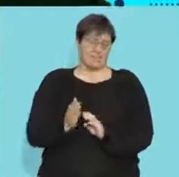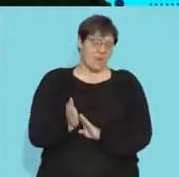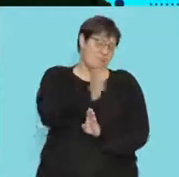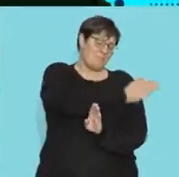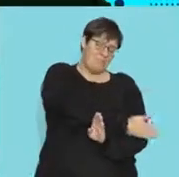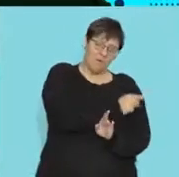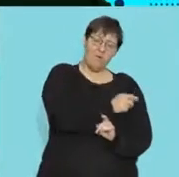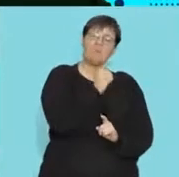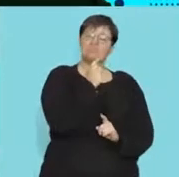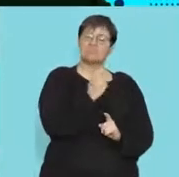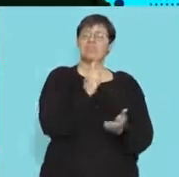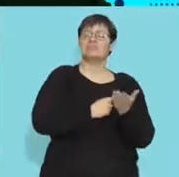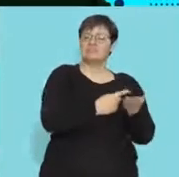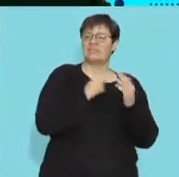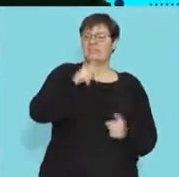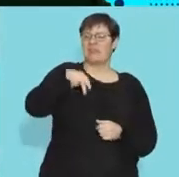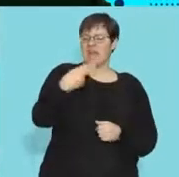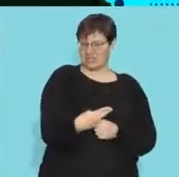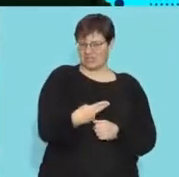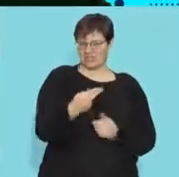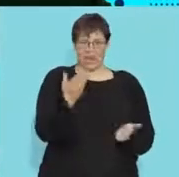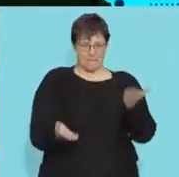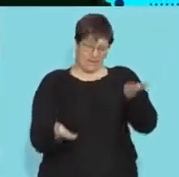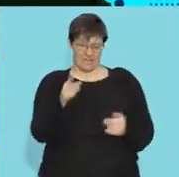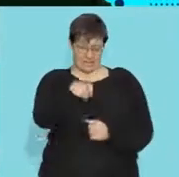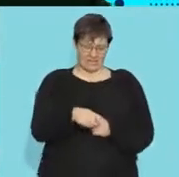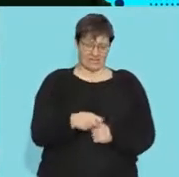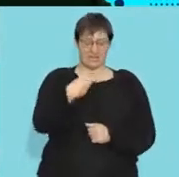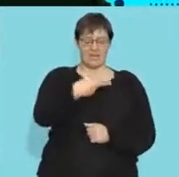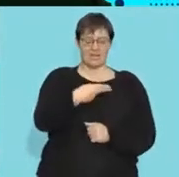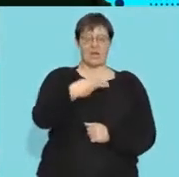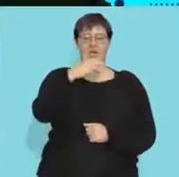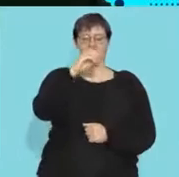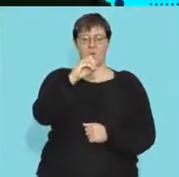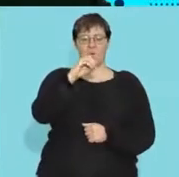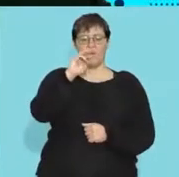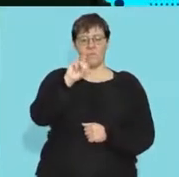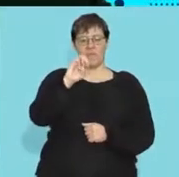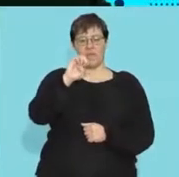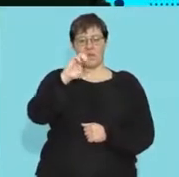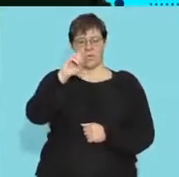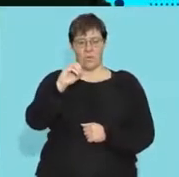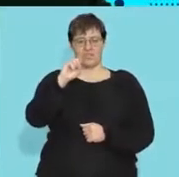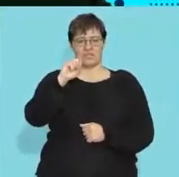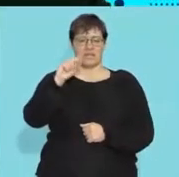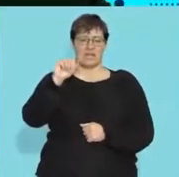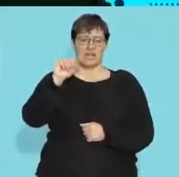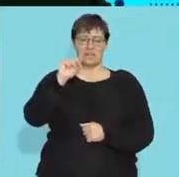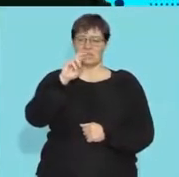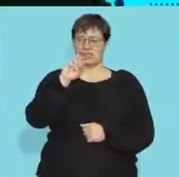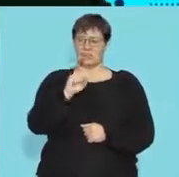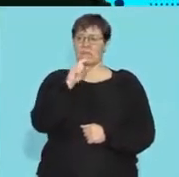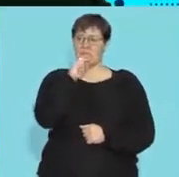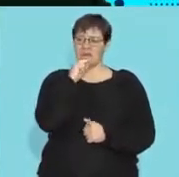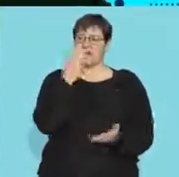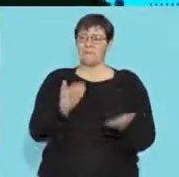section that i looked at i spoke about the ph there's this homeostasis is this constant balance and that's why